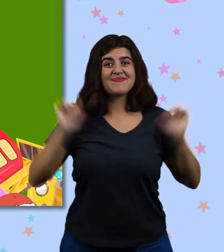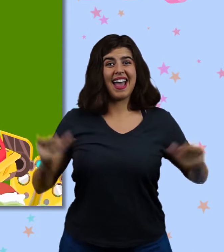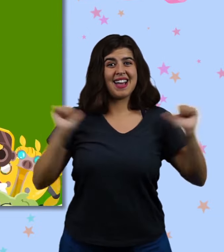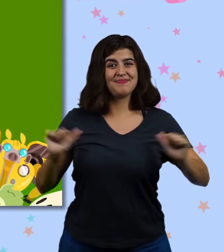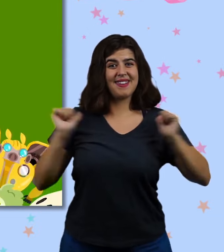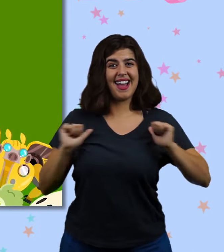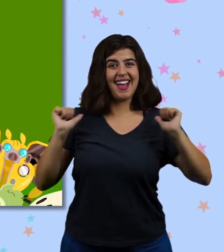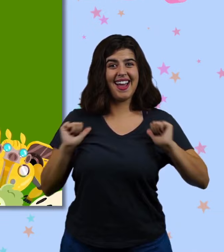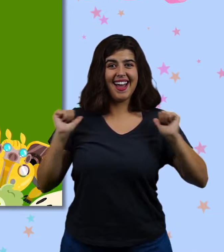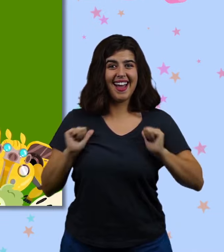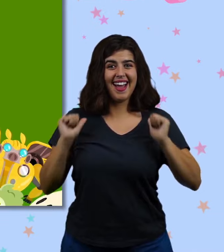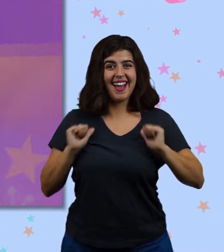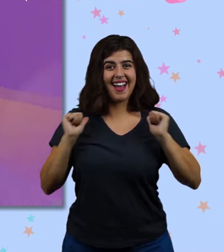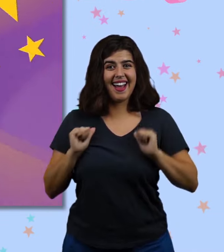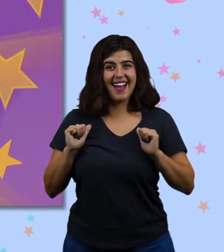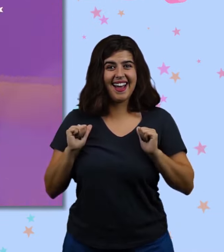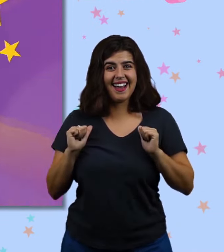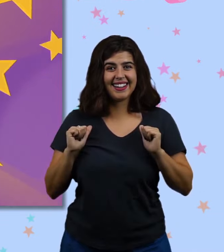Good. There's the backpack.